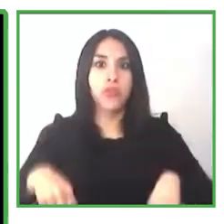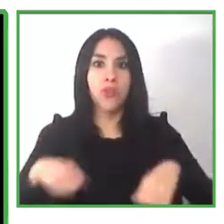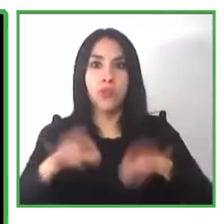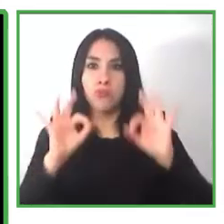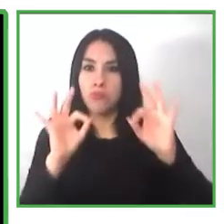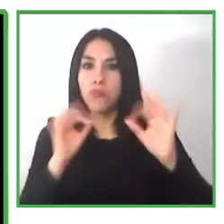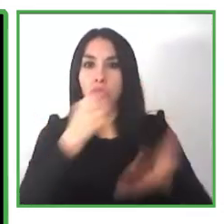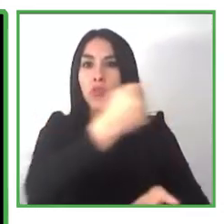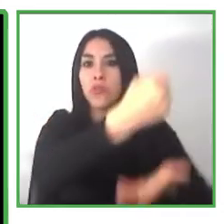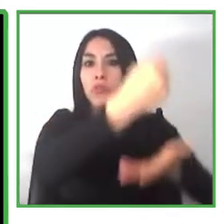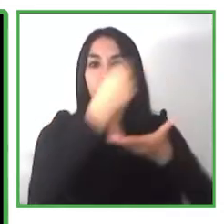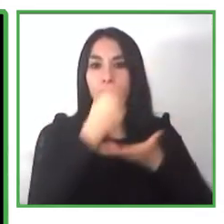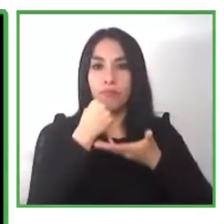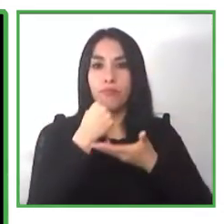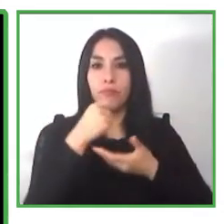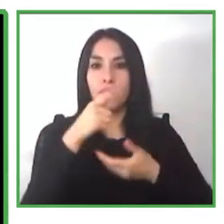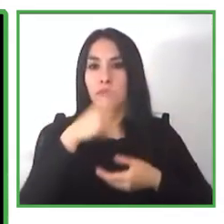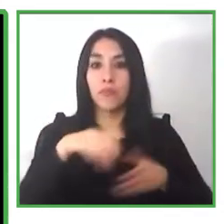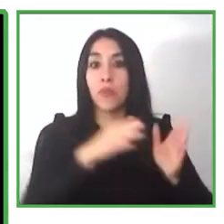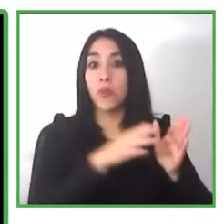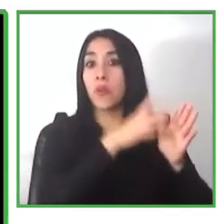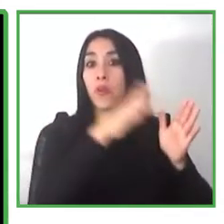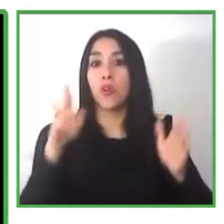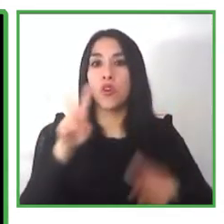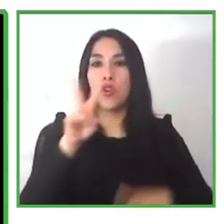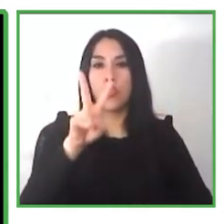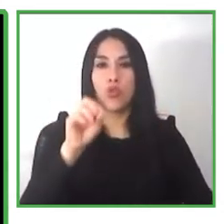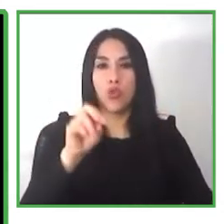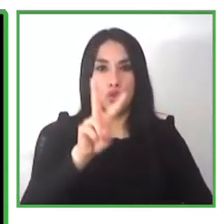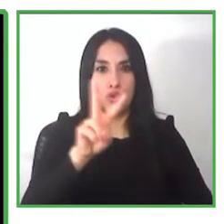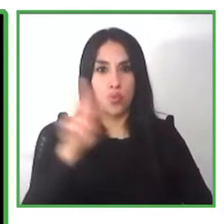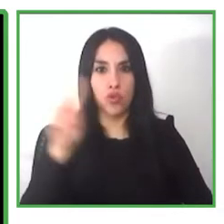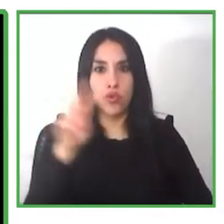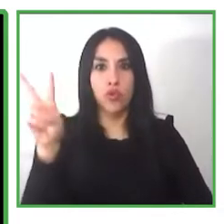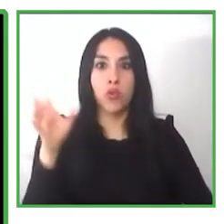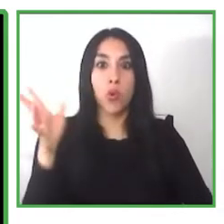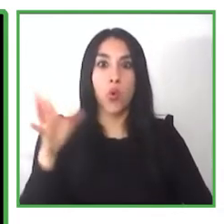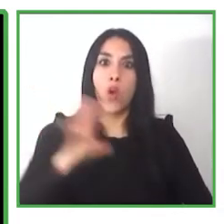funds to continue with our program next slide please